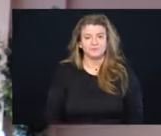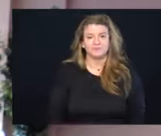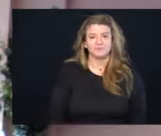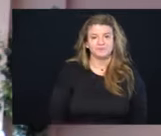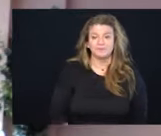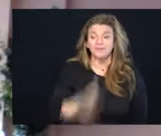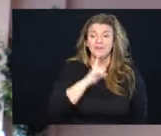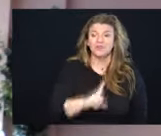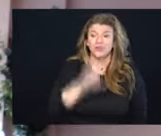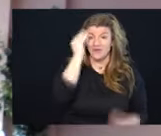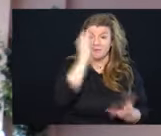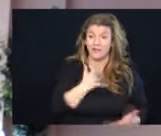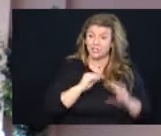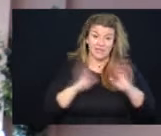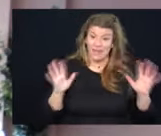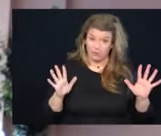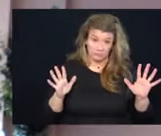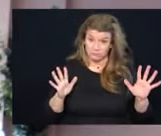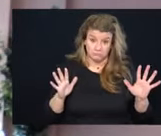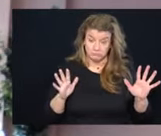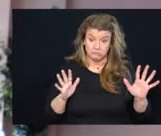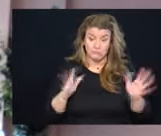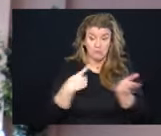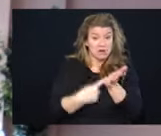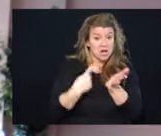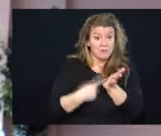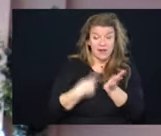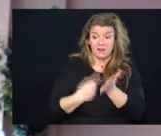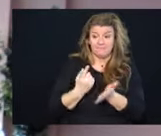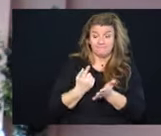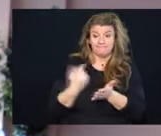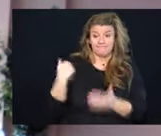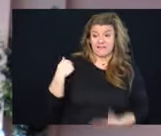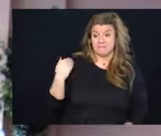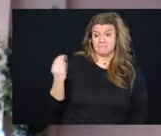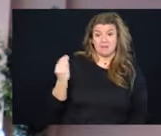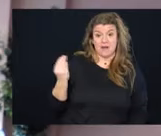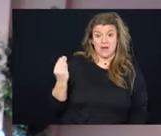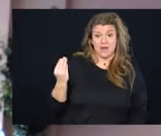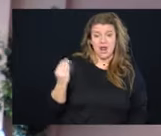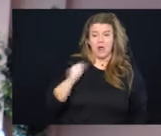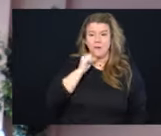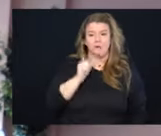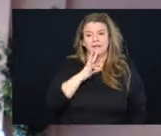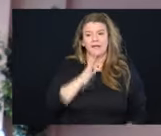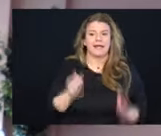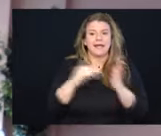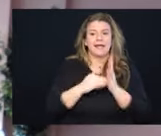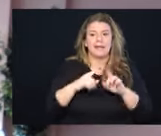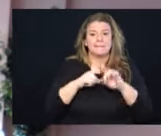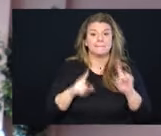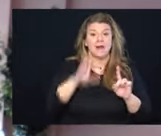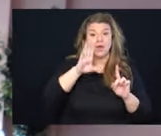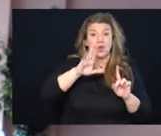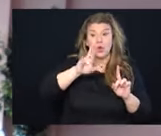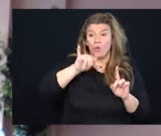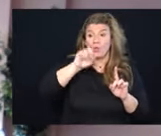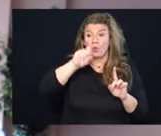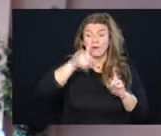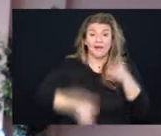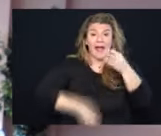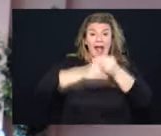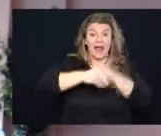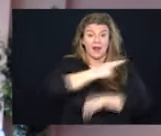So the data is very clear. We talked about it, that last press brief, I won't rehash it, but your risk of being hospitalized is